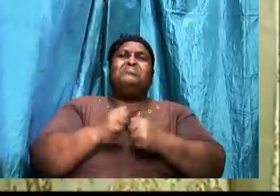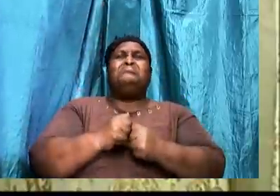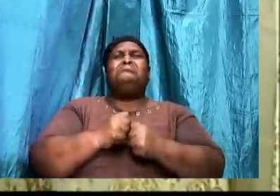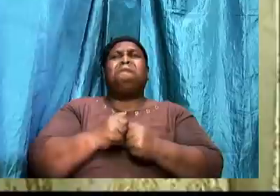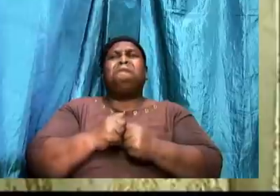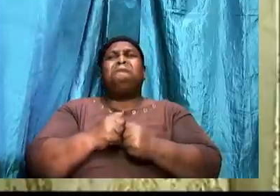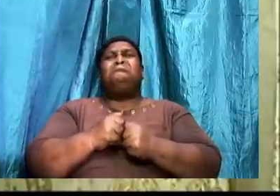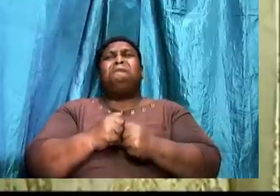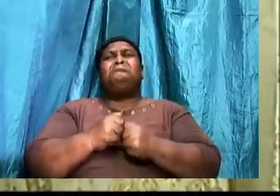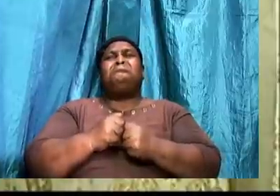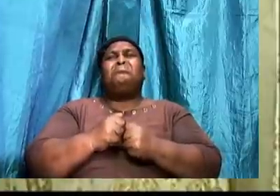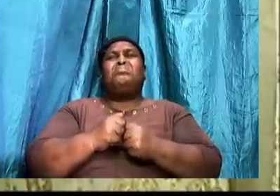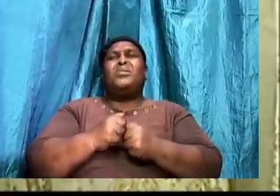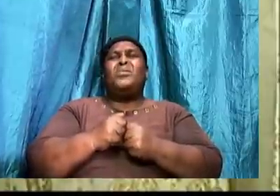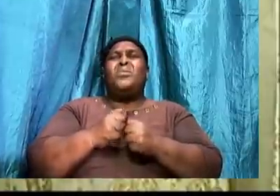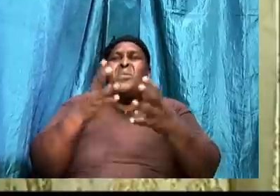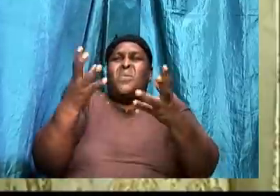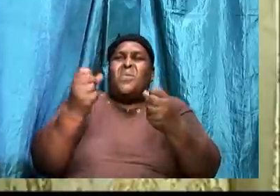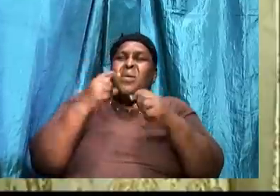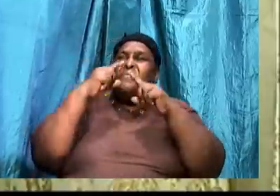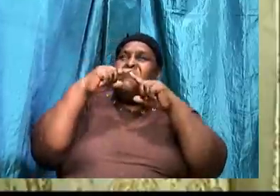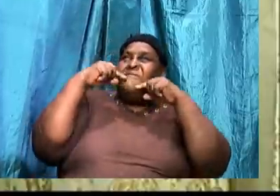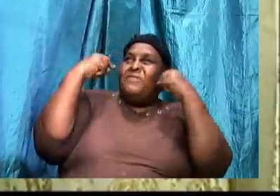To be looked upon as flawless.